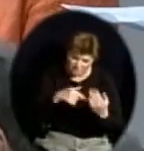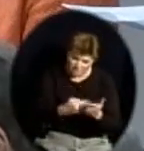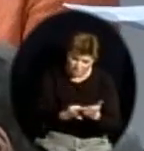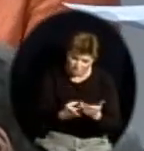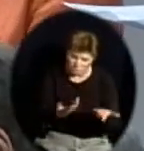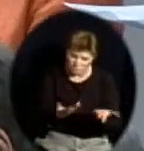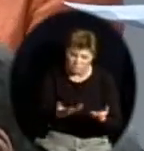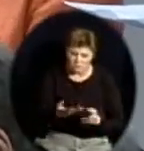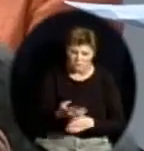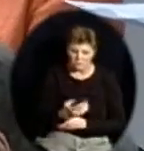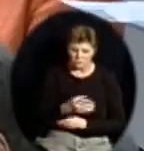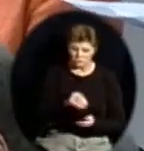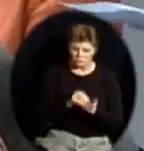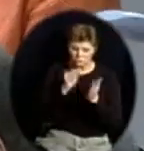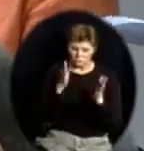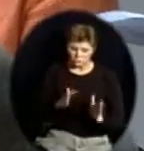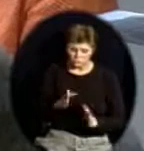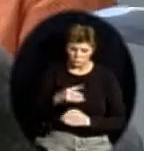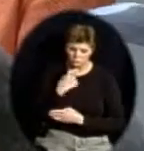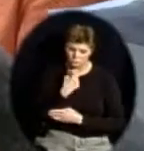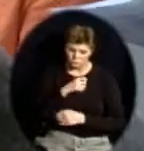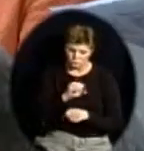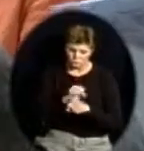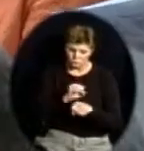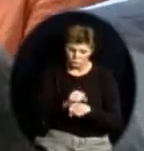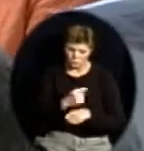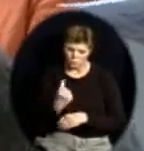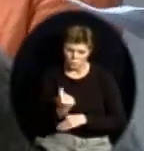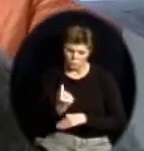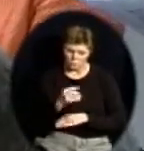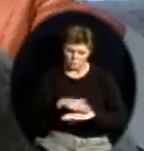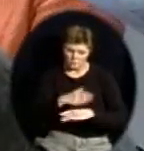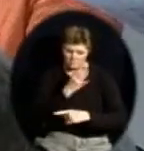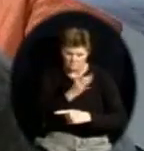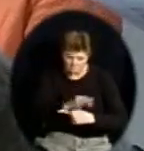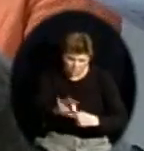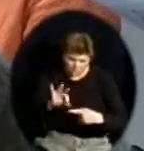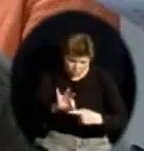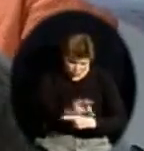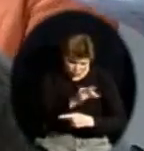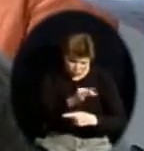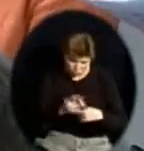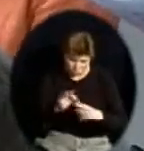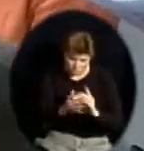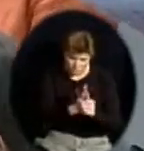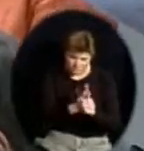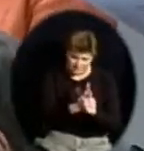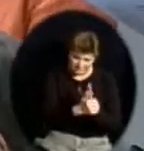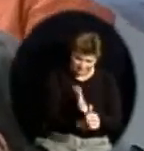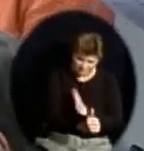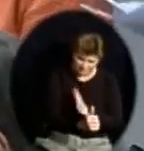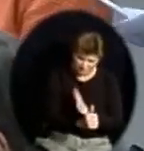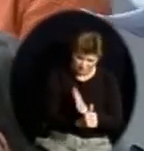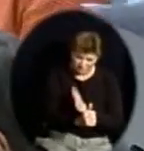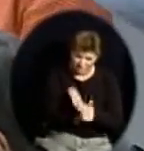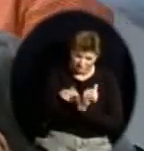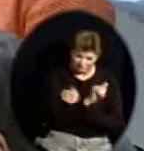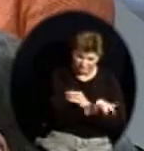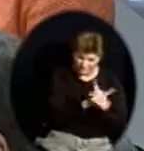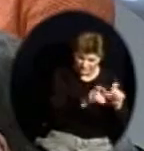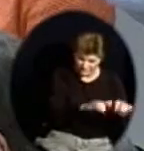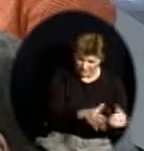only functional curricular skills and it's based right off their IEP. So for them is it an easy assessment? Absolutely not.